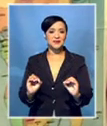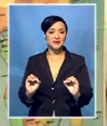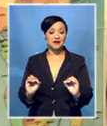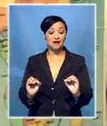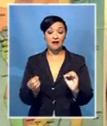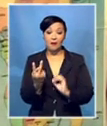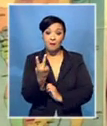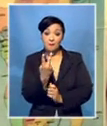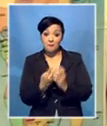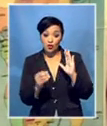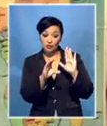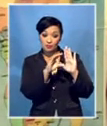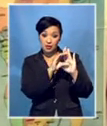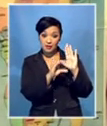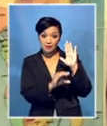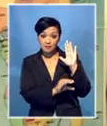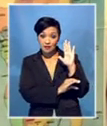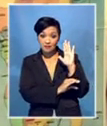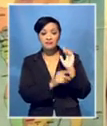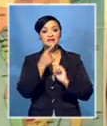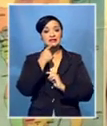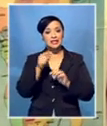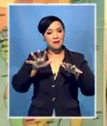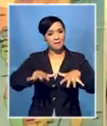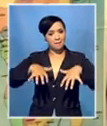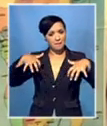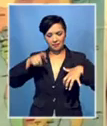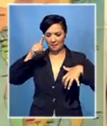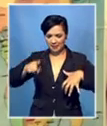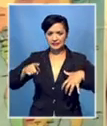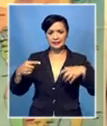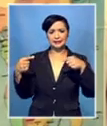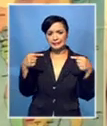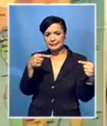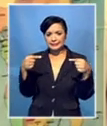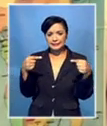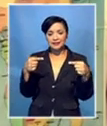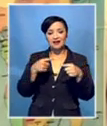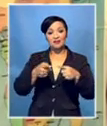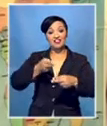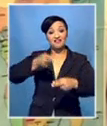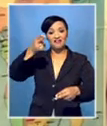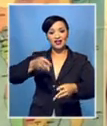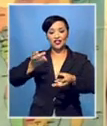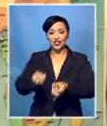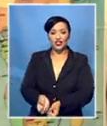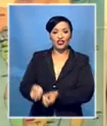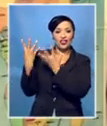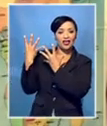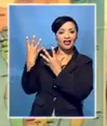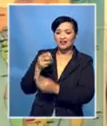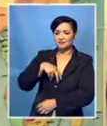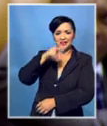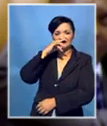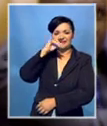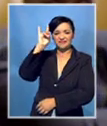Both of them were asked that Parliament must schedule them, must debate them, but at the end they will be thrown out of the window because they are